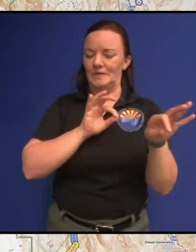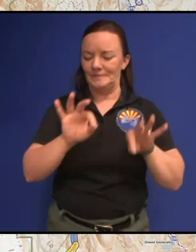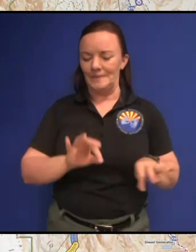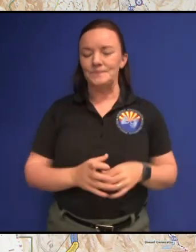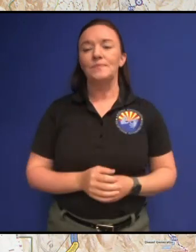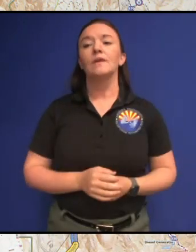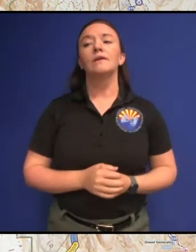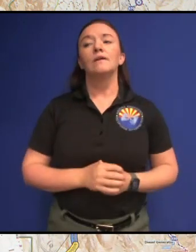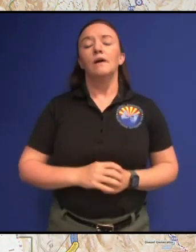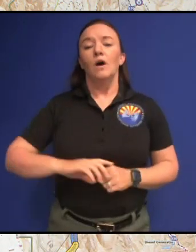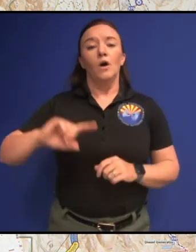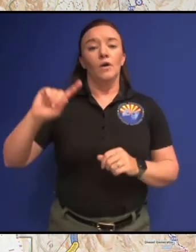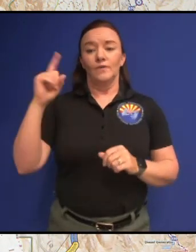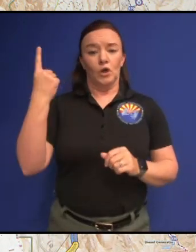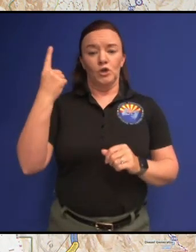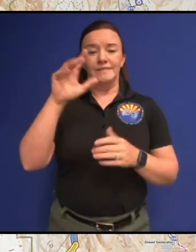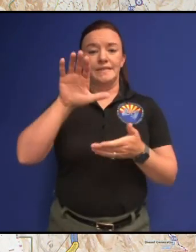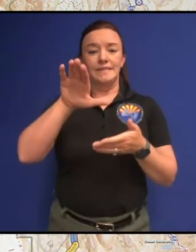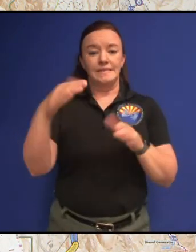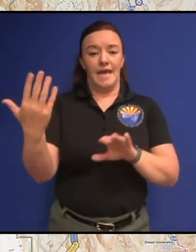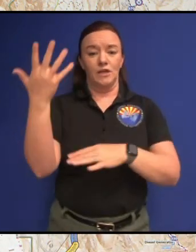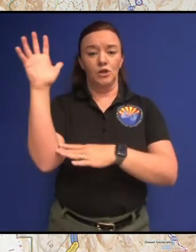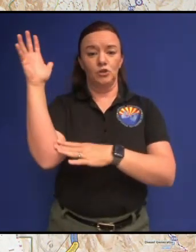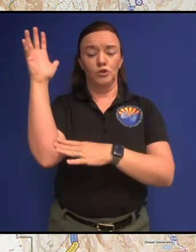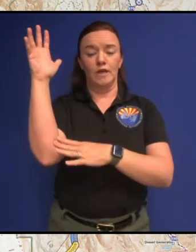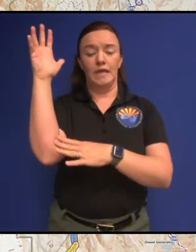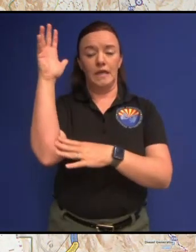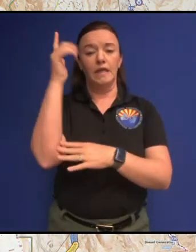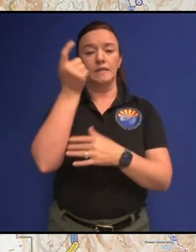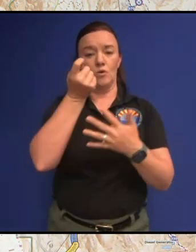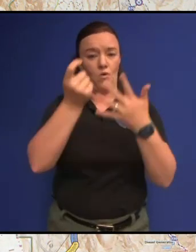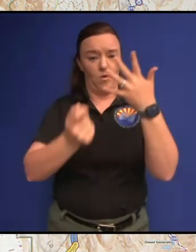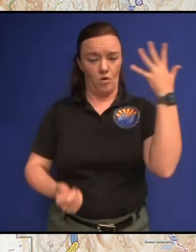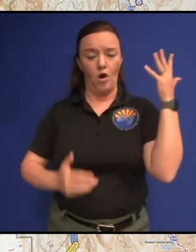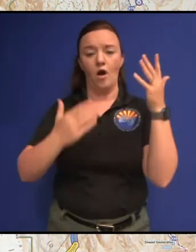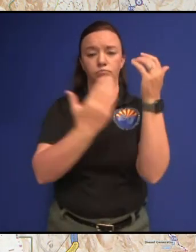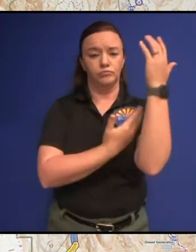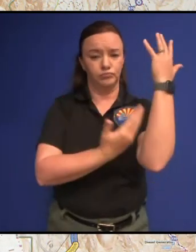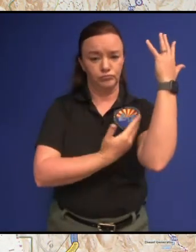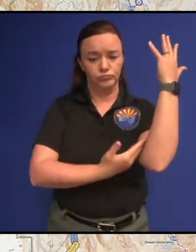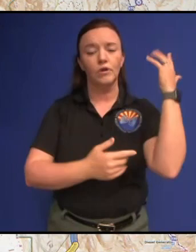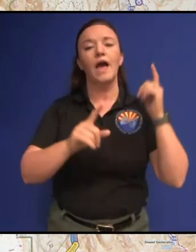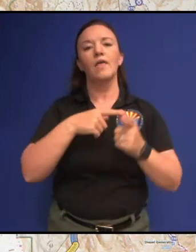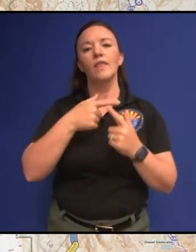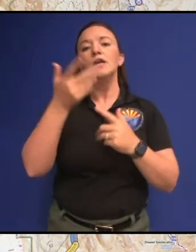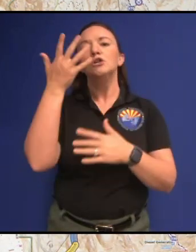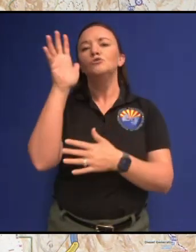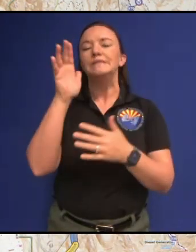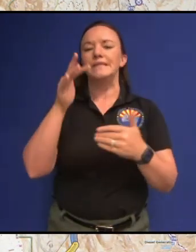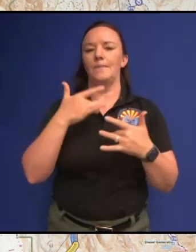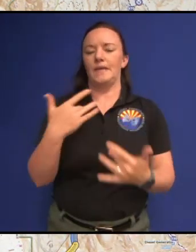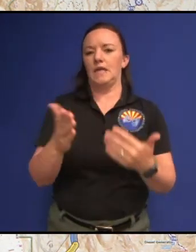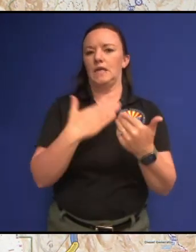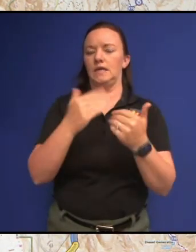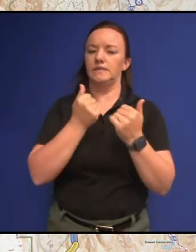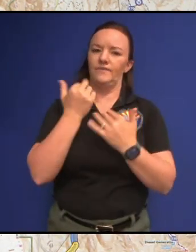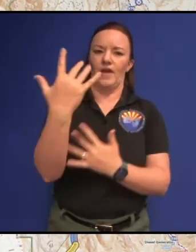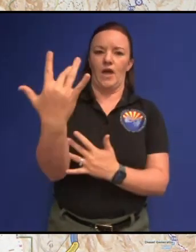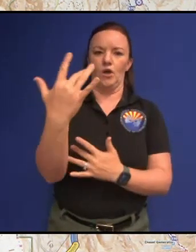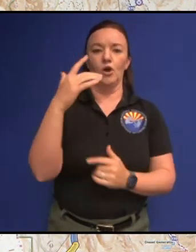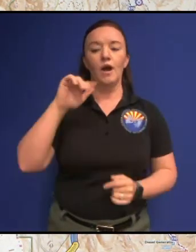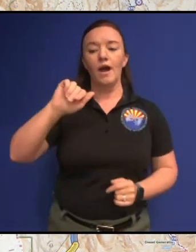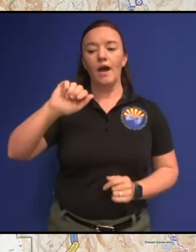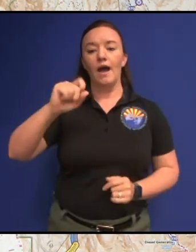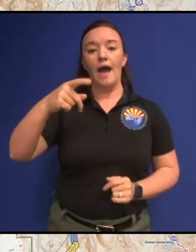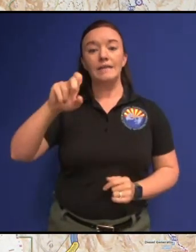remove the dead trees and then we remove the trees that are more fire prone so there's a bunch of aspens in an area we'll leave those aspen